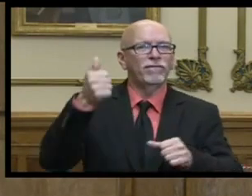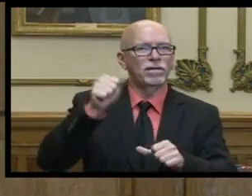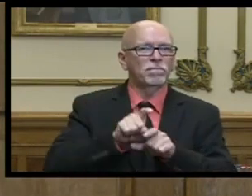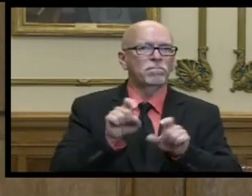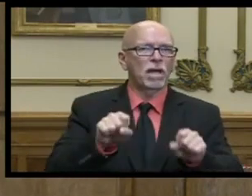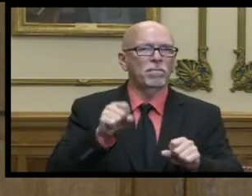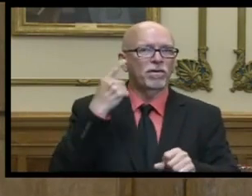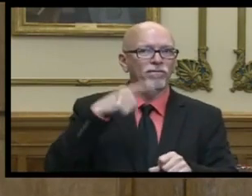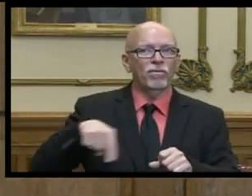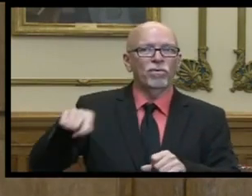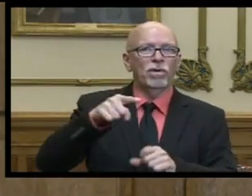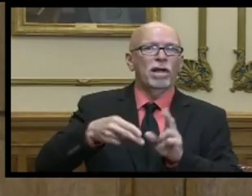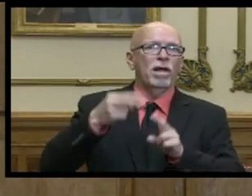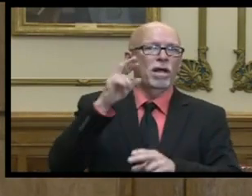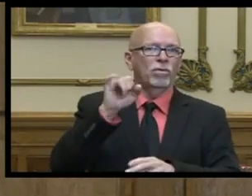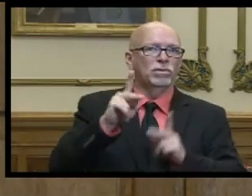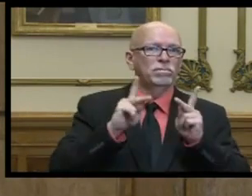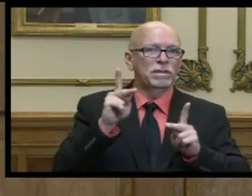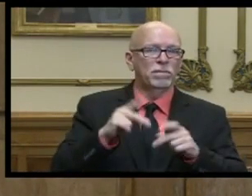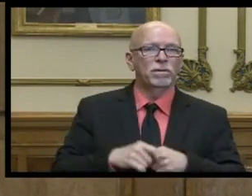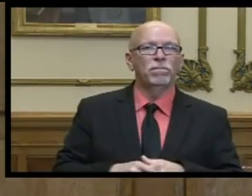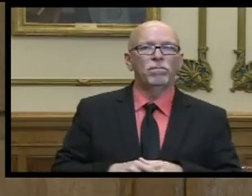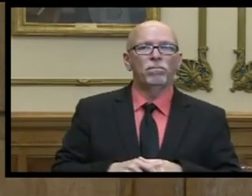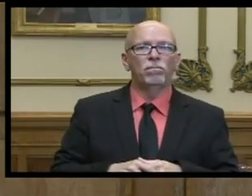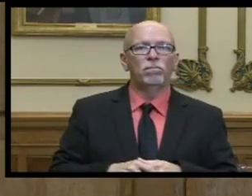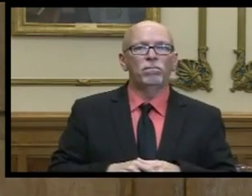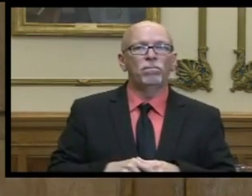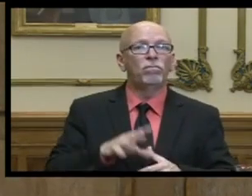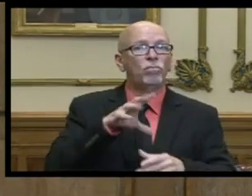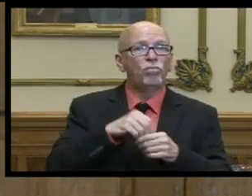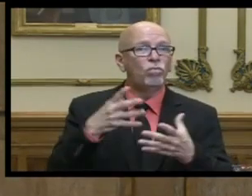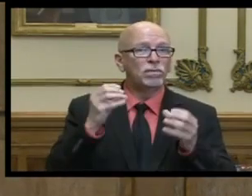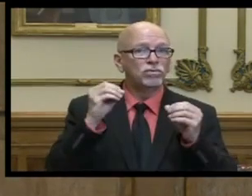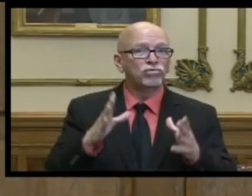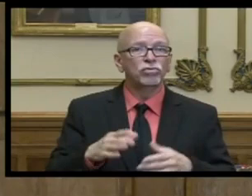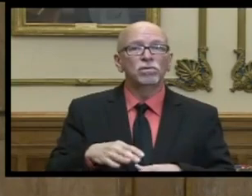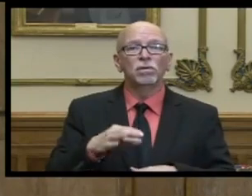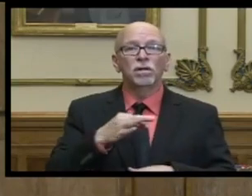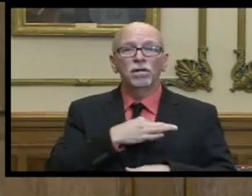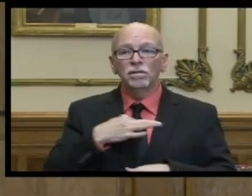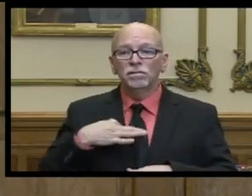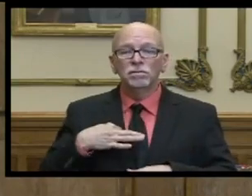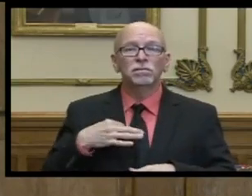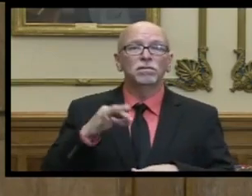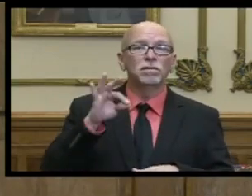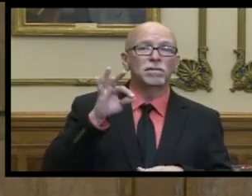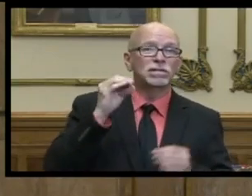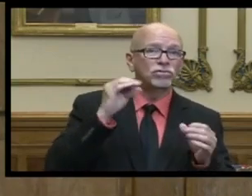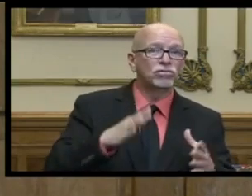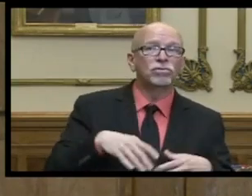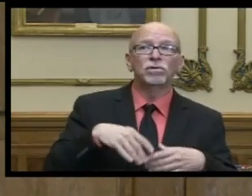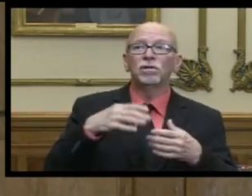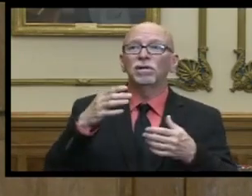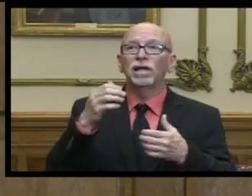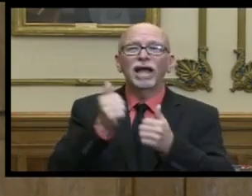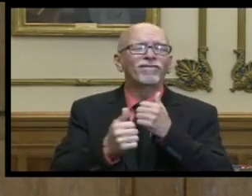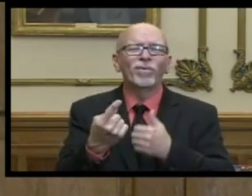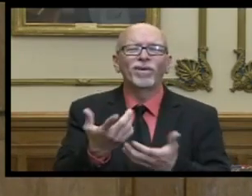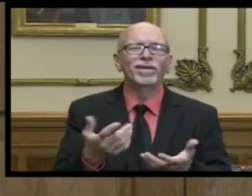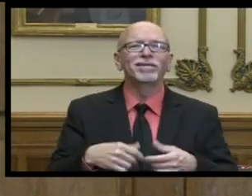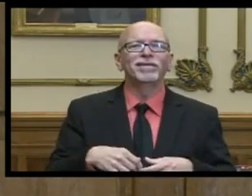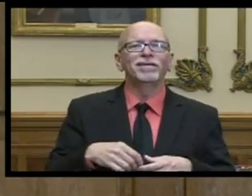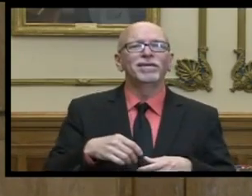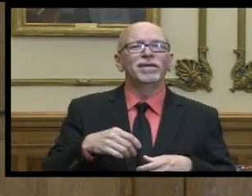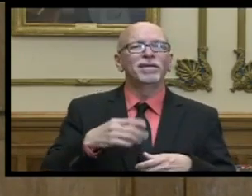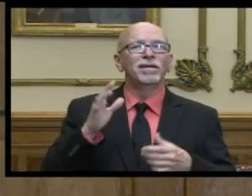can for our most vulnerable populations um and that includes teachers faculty staff administrators everyone we talked about